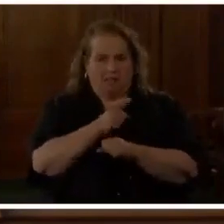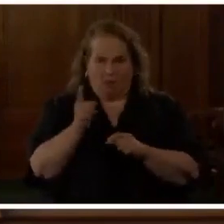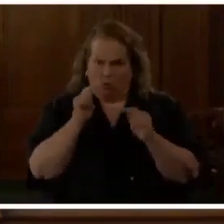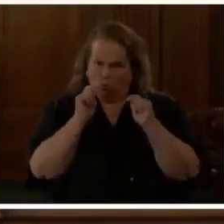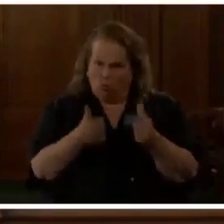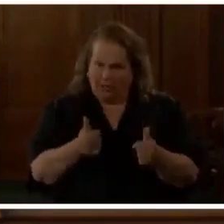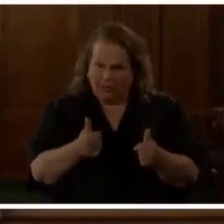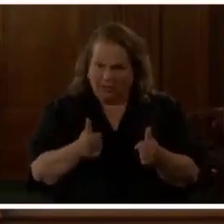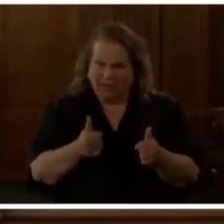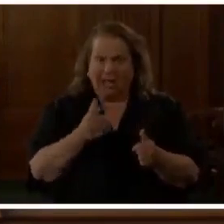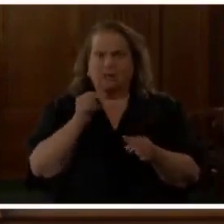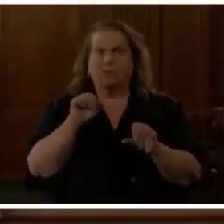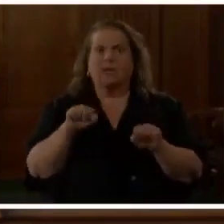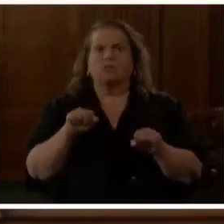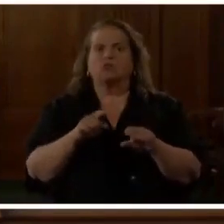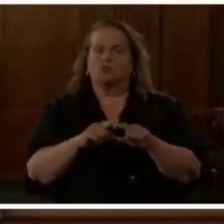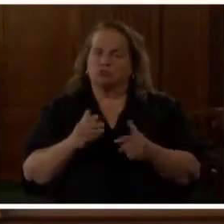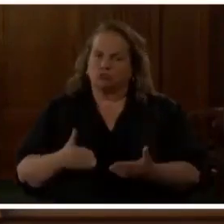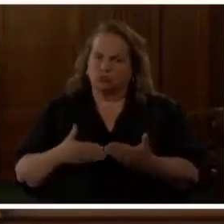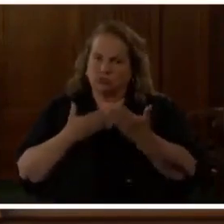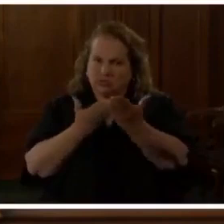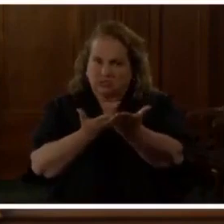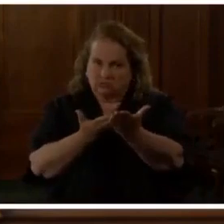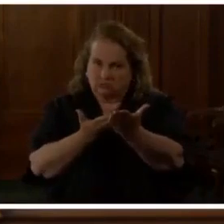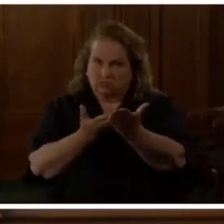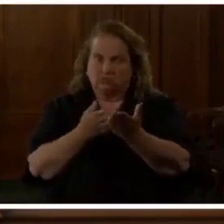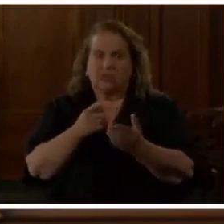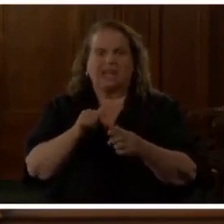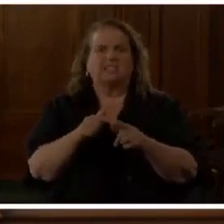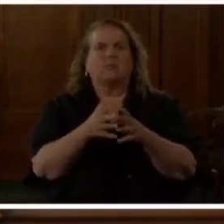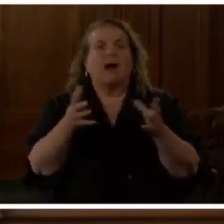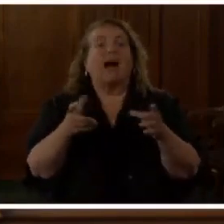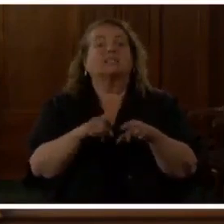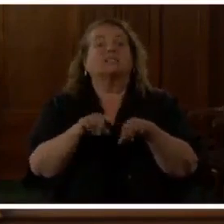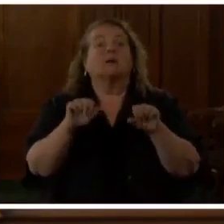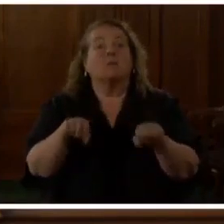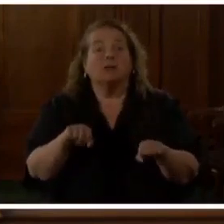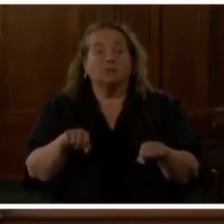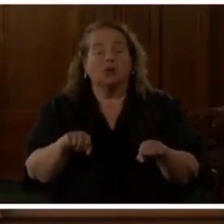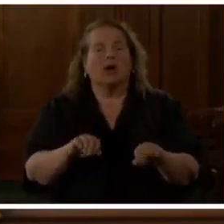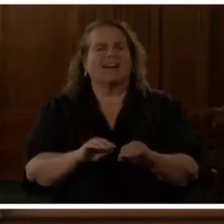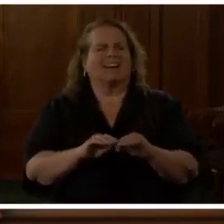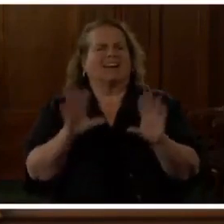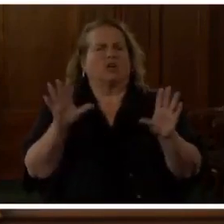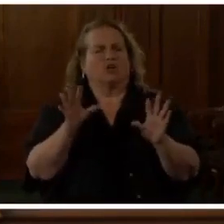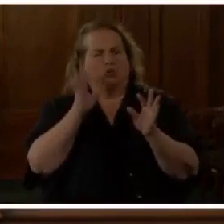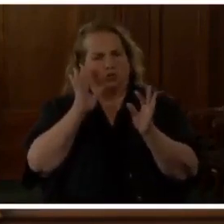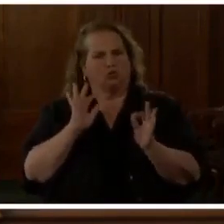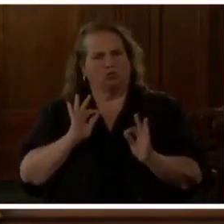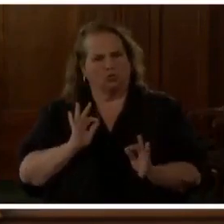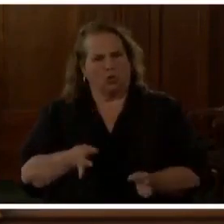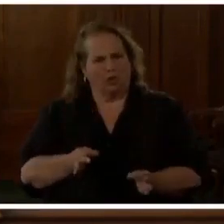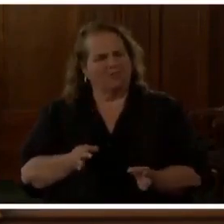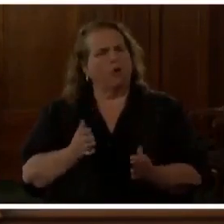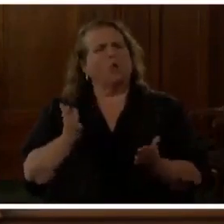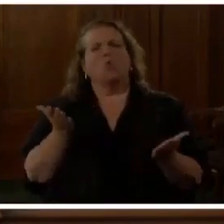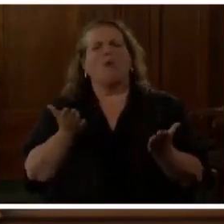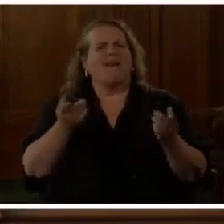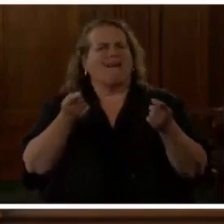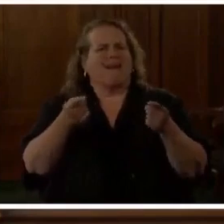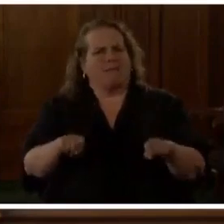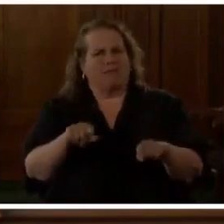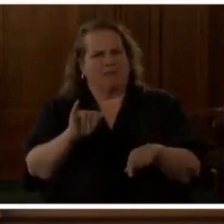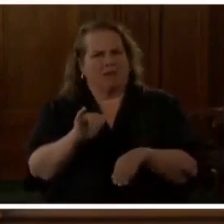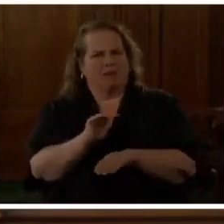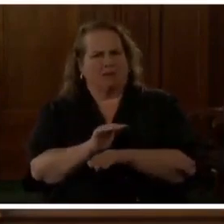and be able to present a, as much as possible, clear determination of what happened,